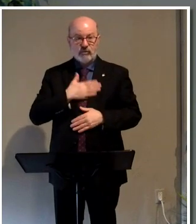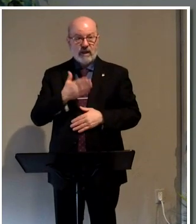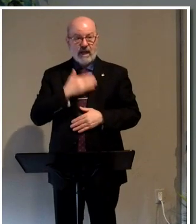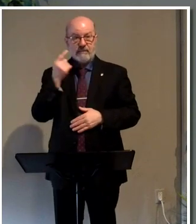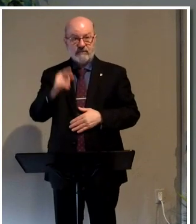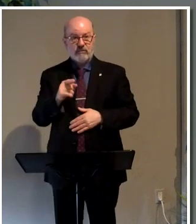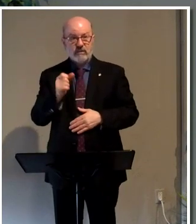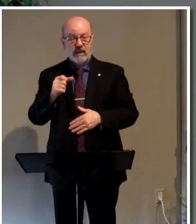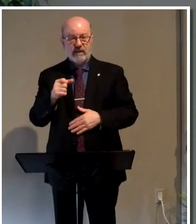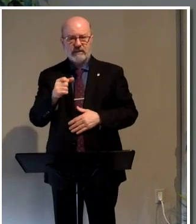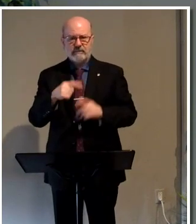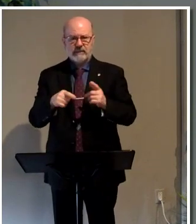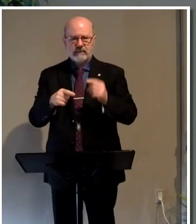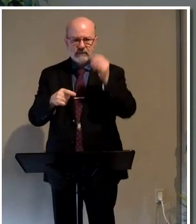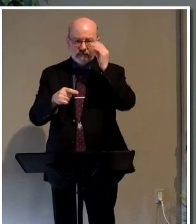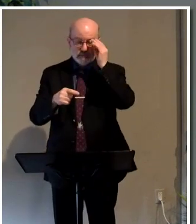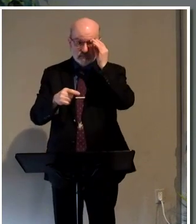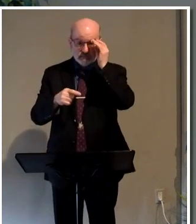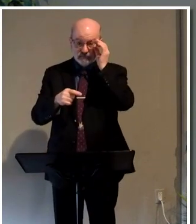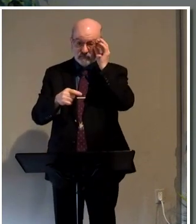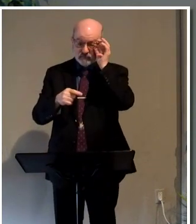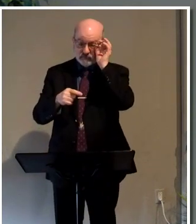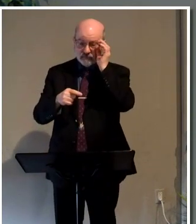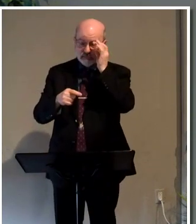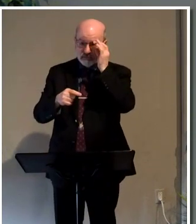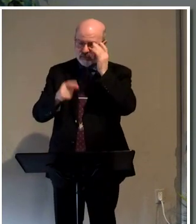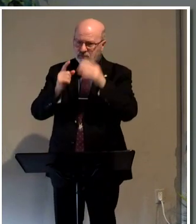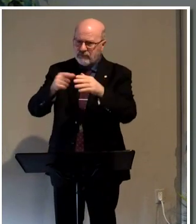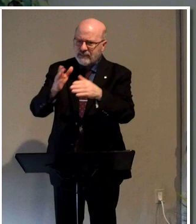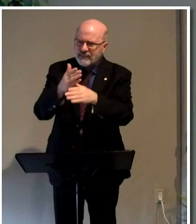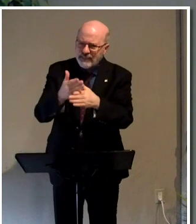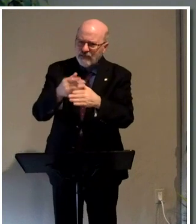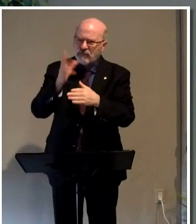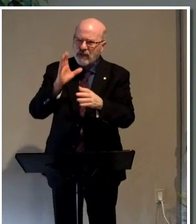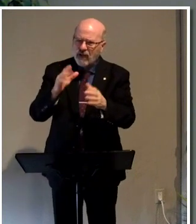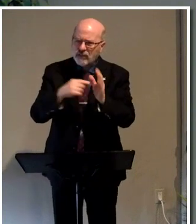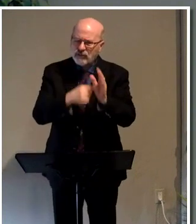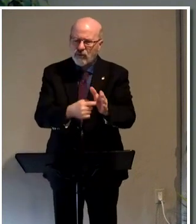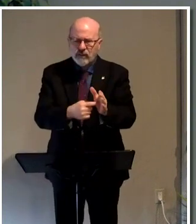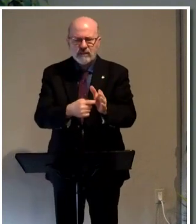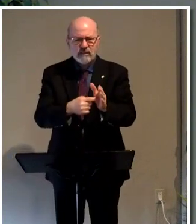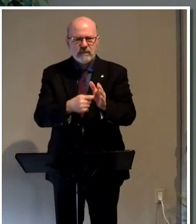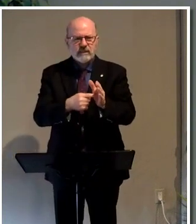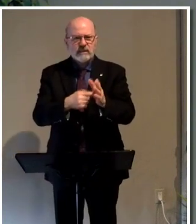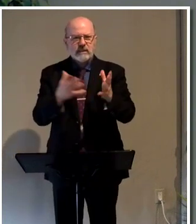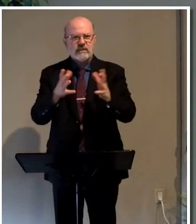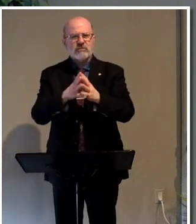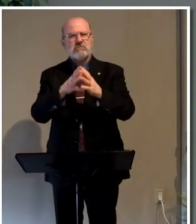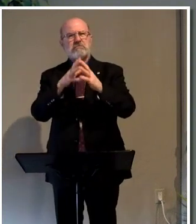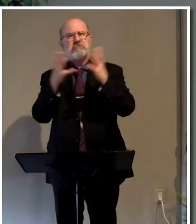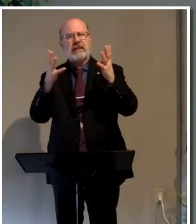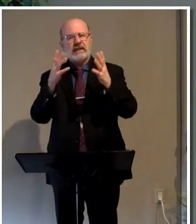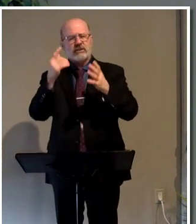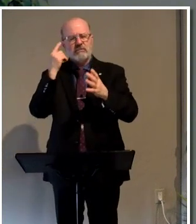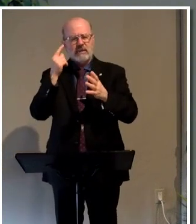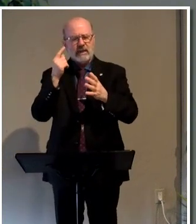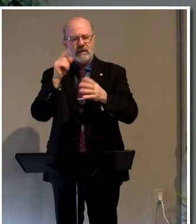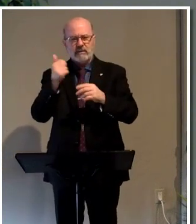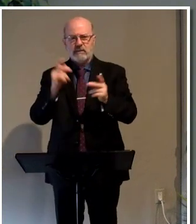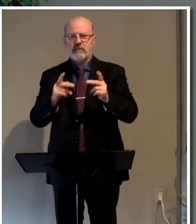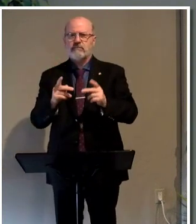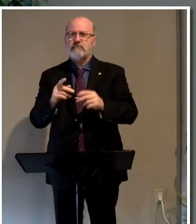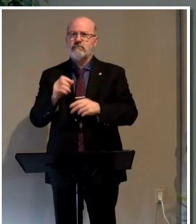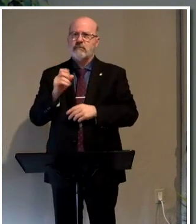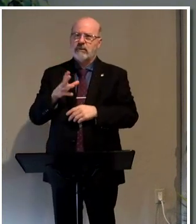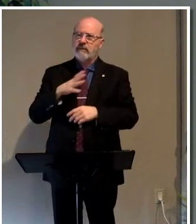for you, but you just haven't felt like you've conveyed to them what God has shown you. And it's like monumental in your mind. And other people are like,